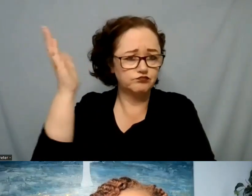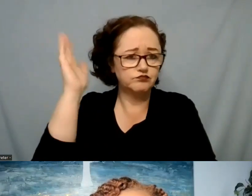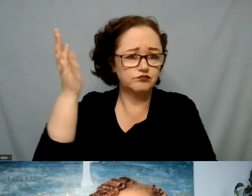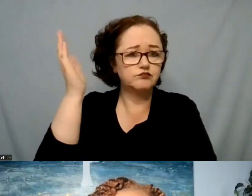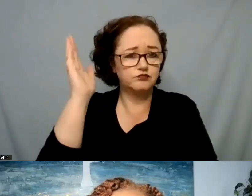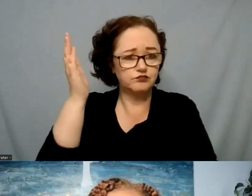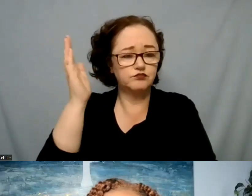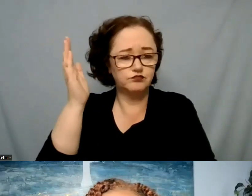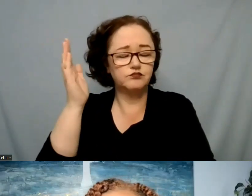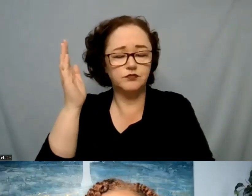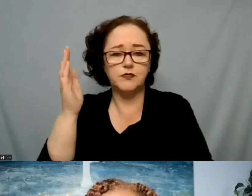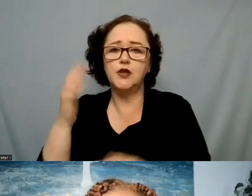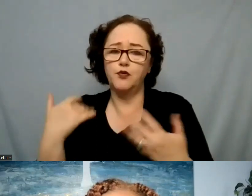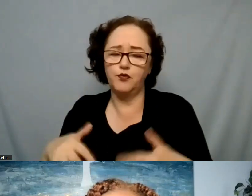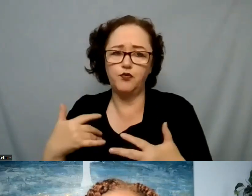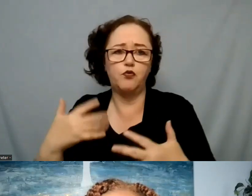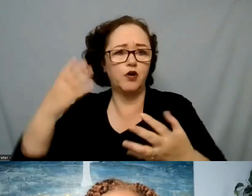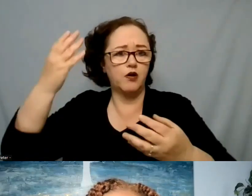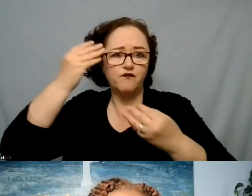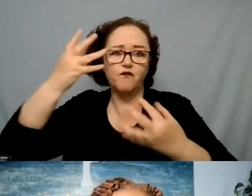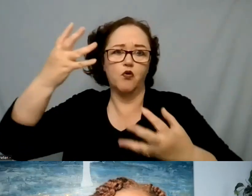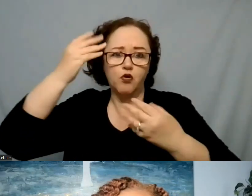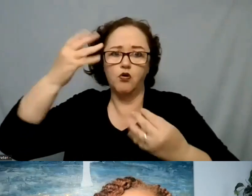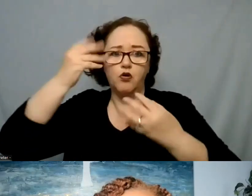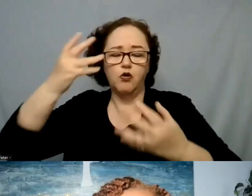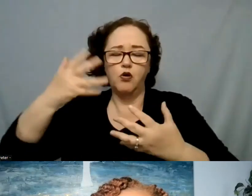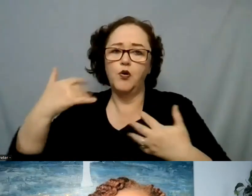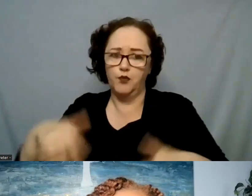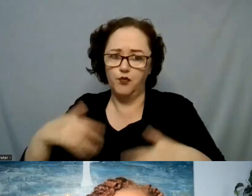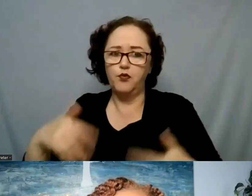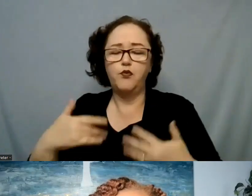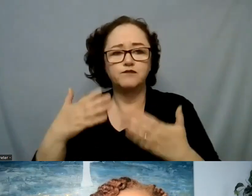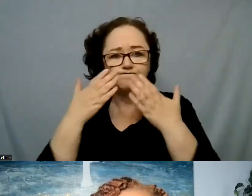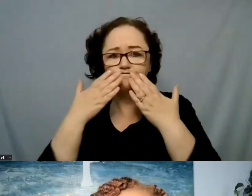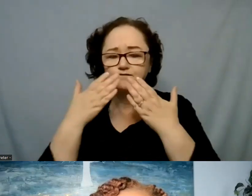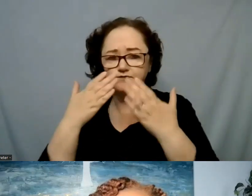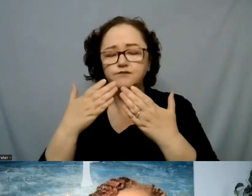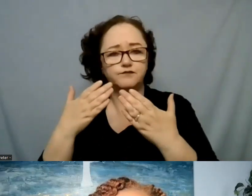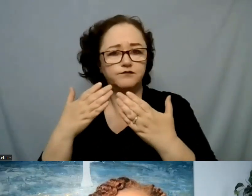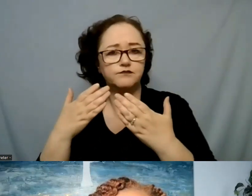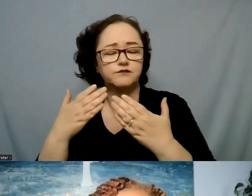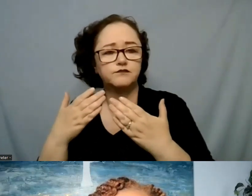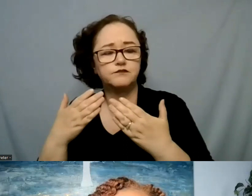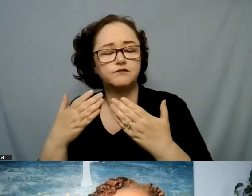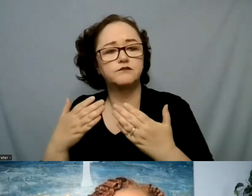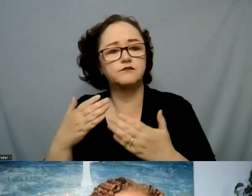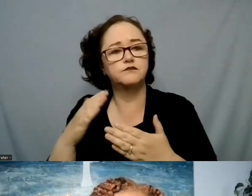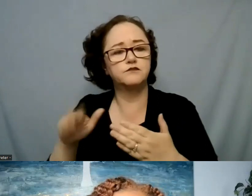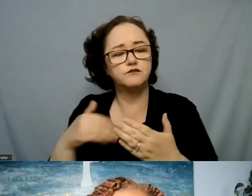that was so informative and I appreciate all of the consideration